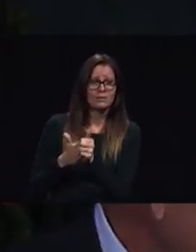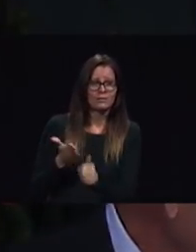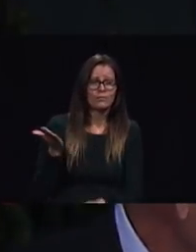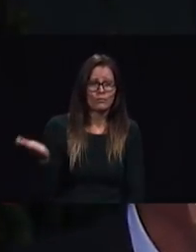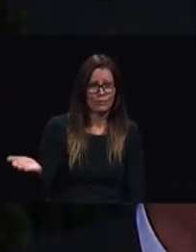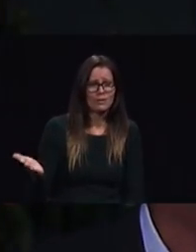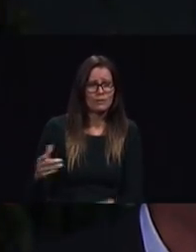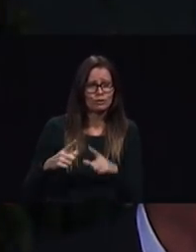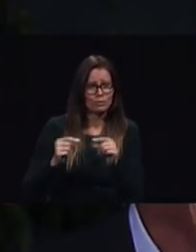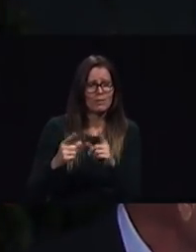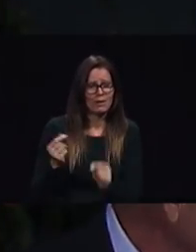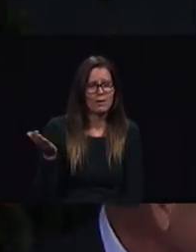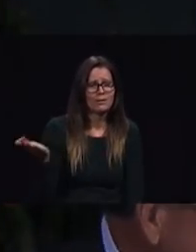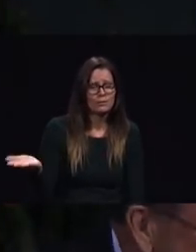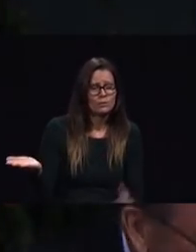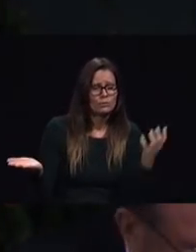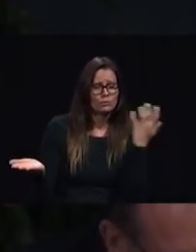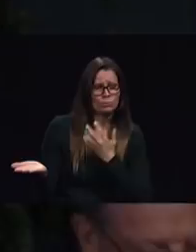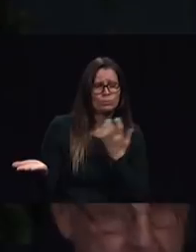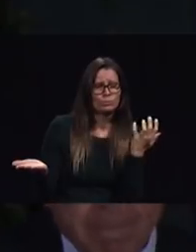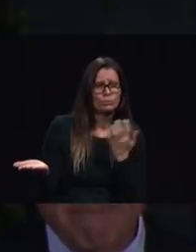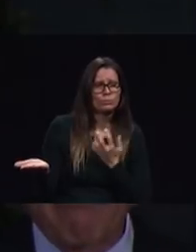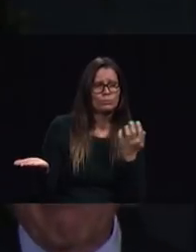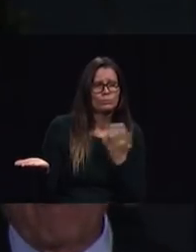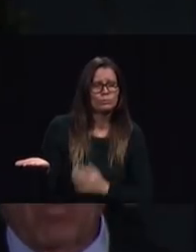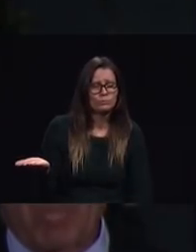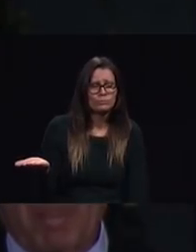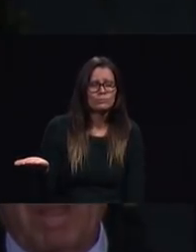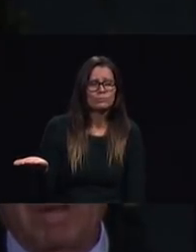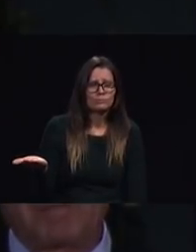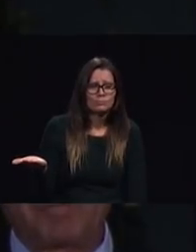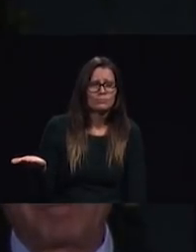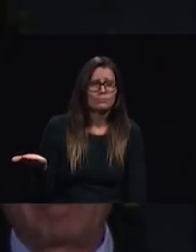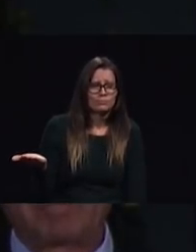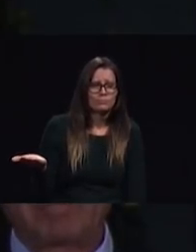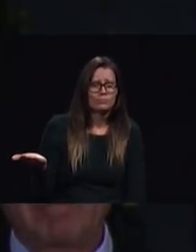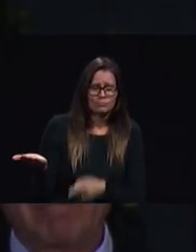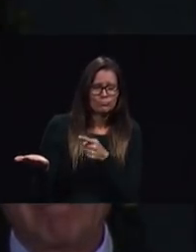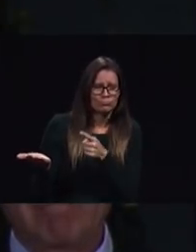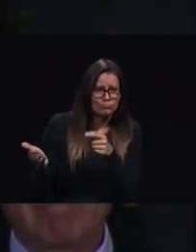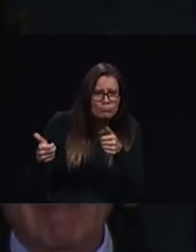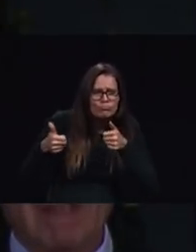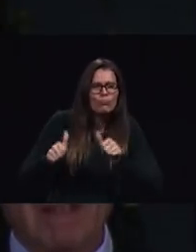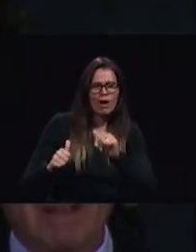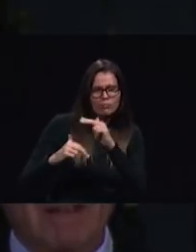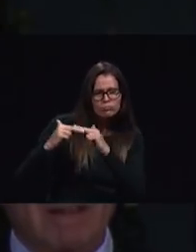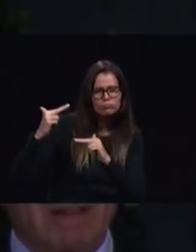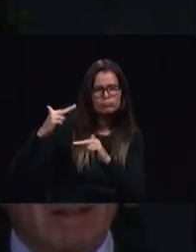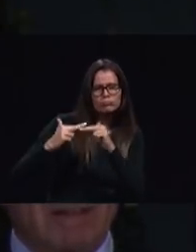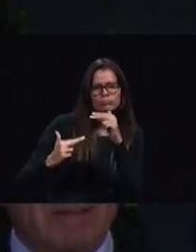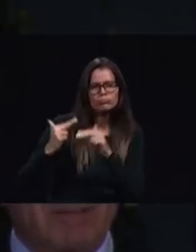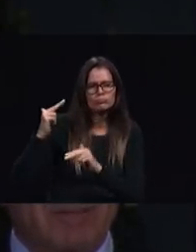are gathering spiritual strength to reach out to the